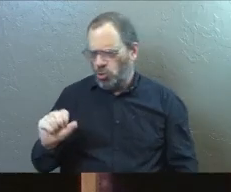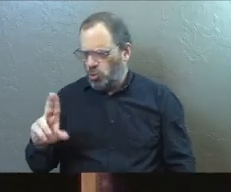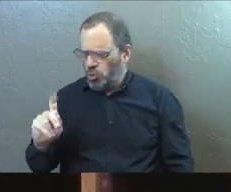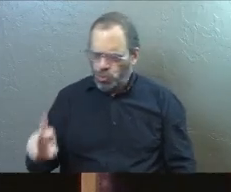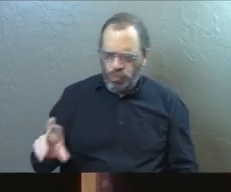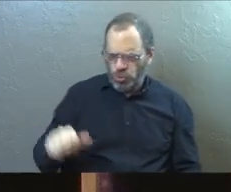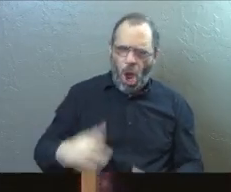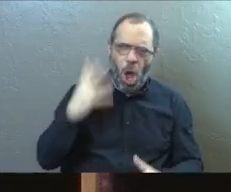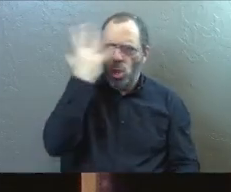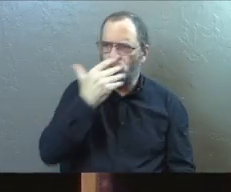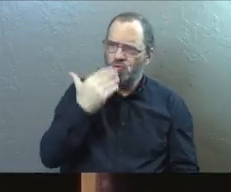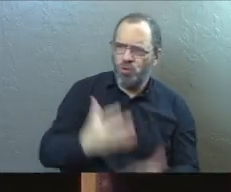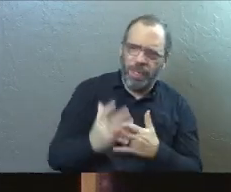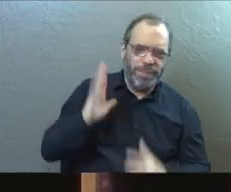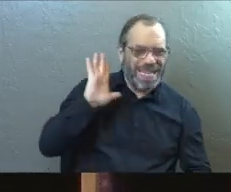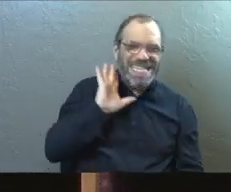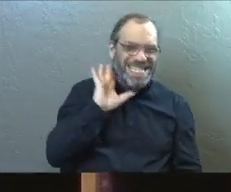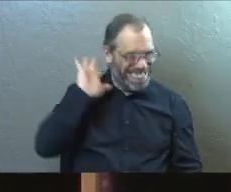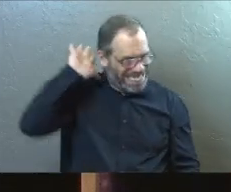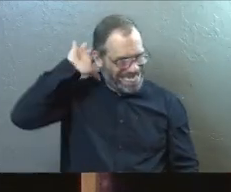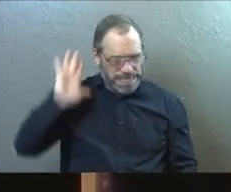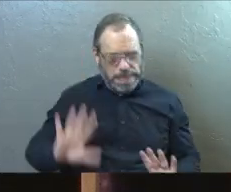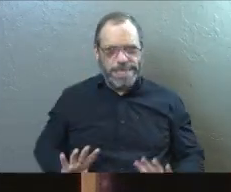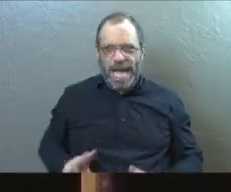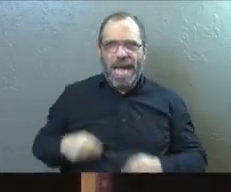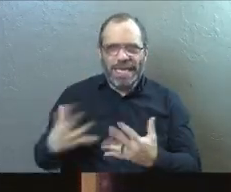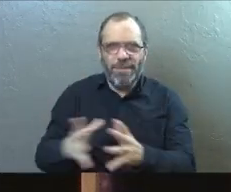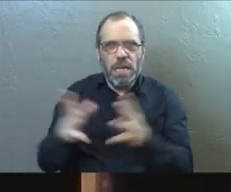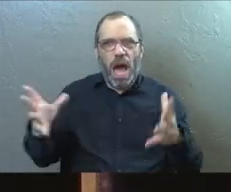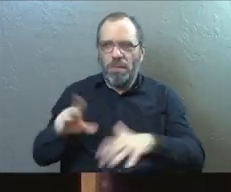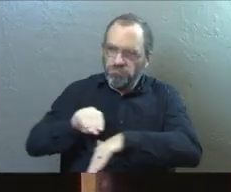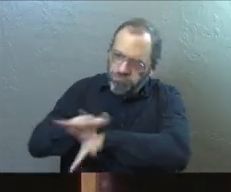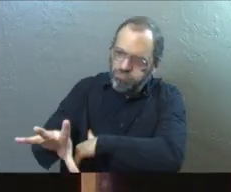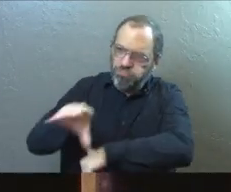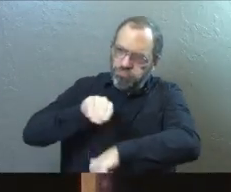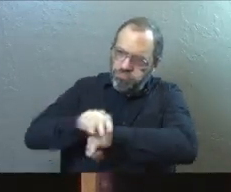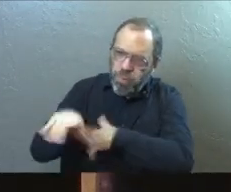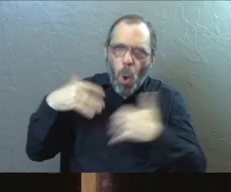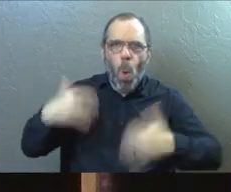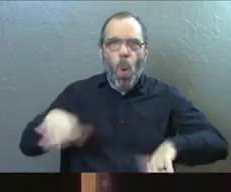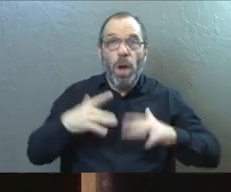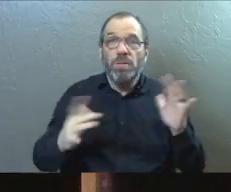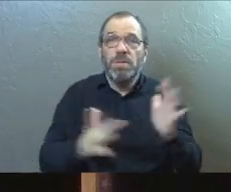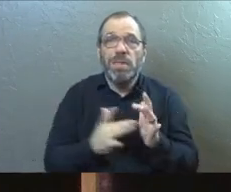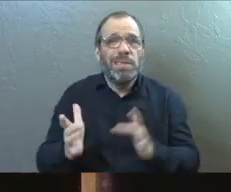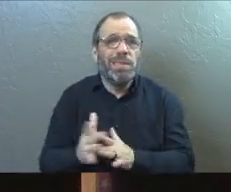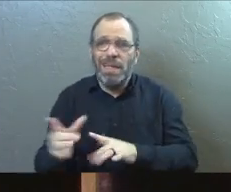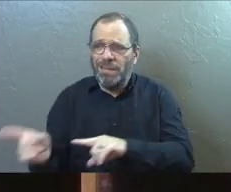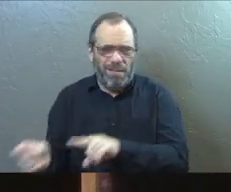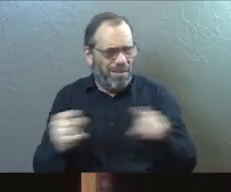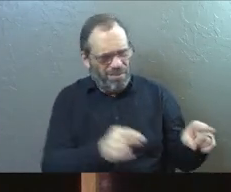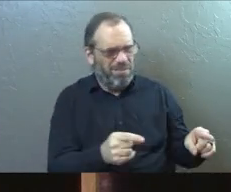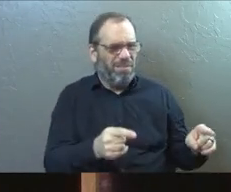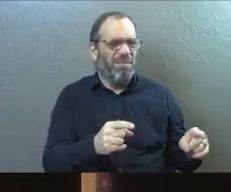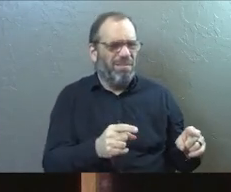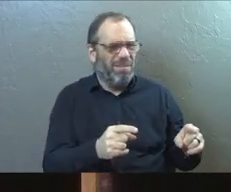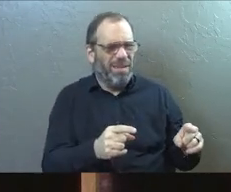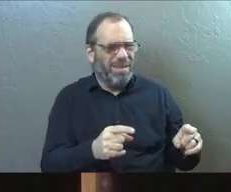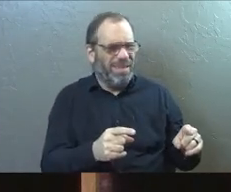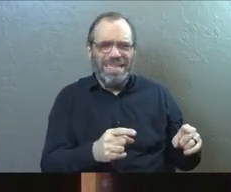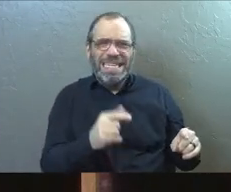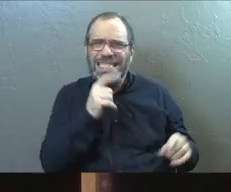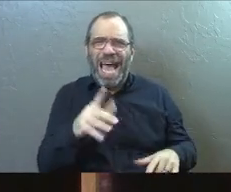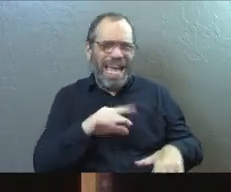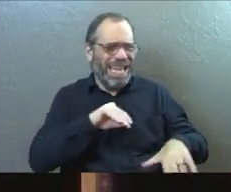who looks really good and has got a lot of charisma. And we're going to give them a lot of influence. Jesus is going the other direction. This is not